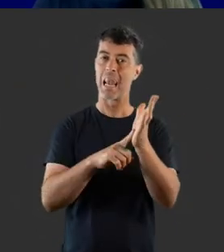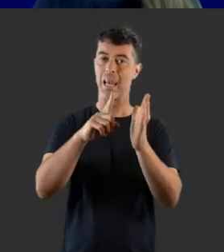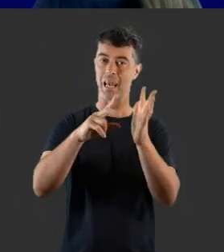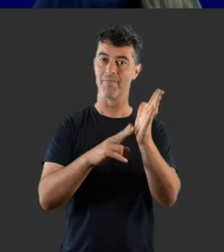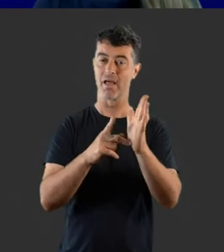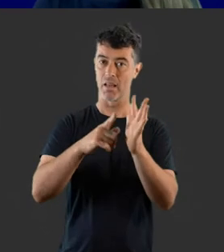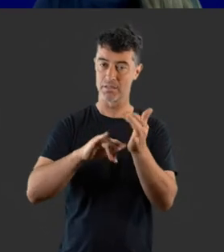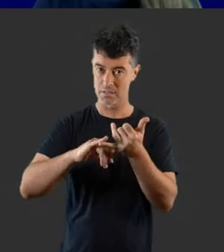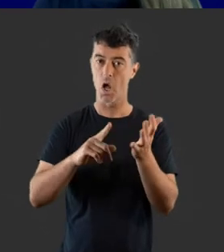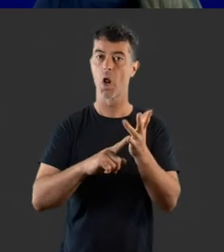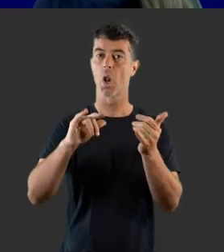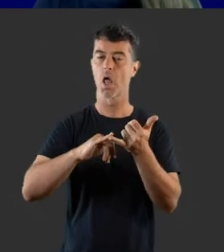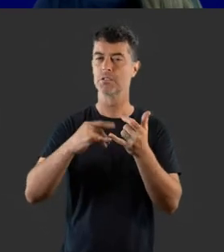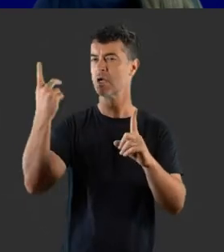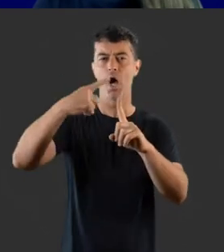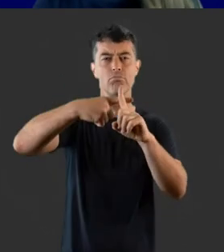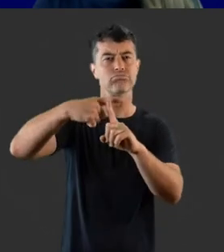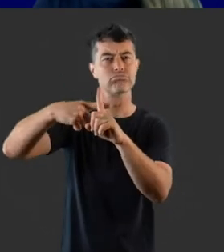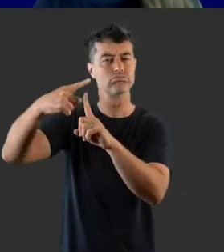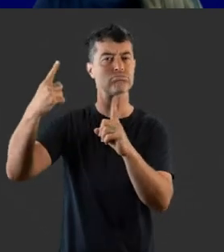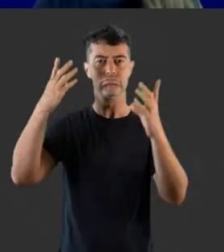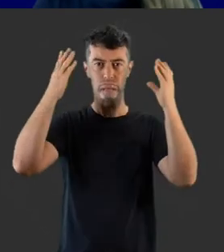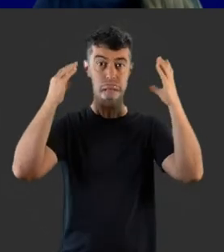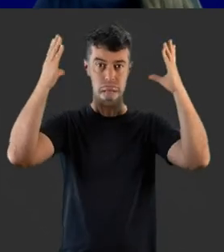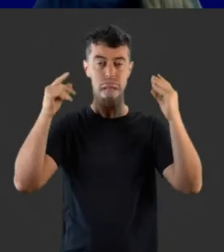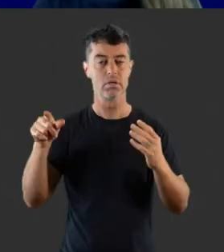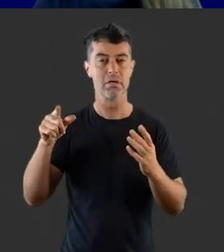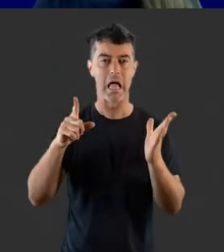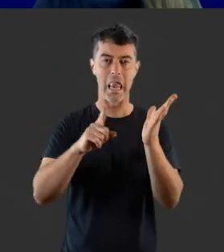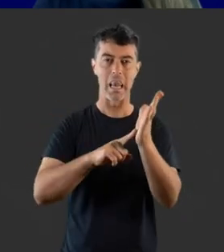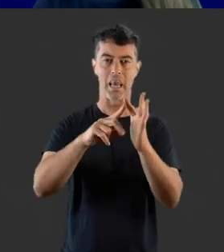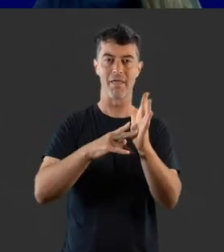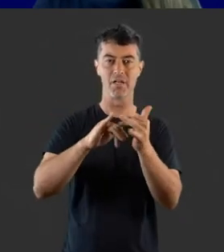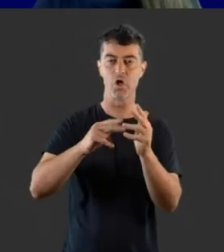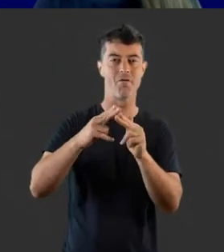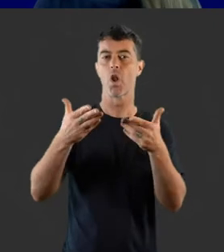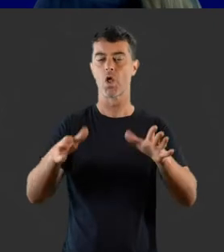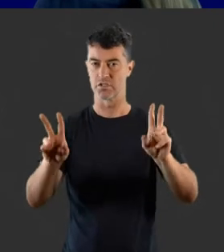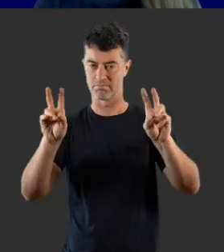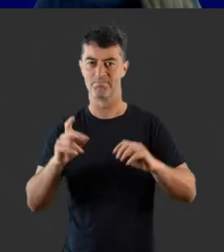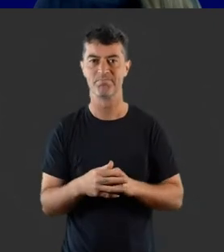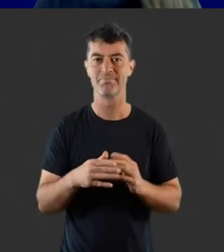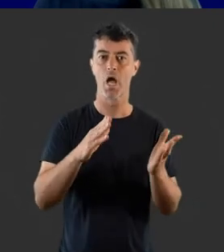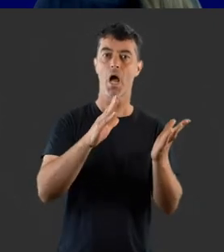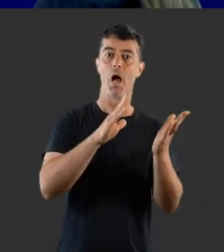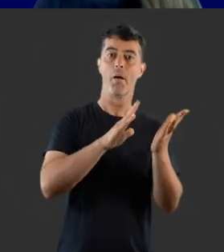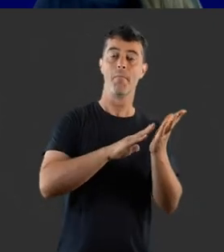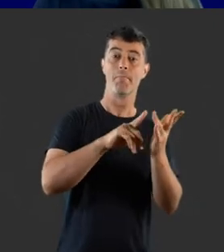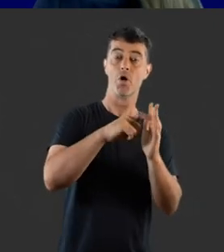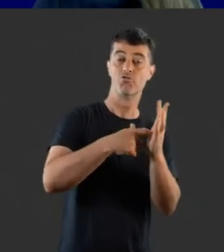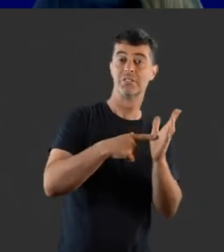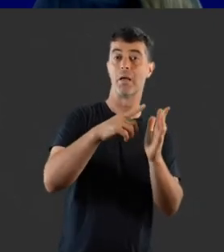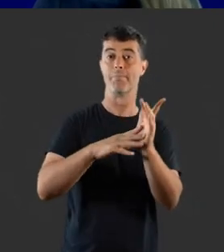Levels loss. Hearing levels are currently described in terms of levels of loss, ranging from normal through mild,